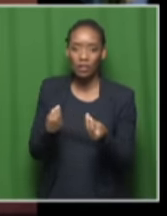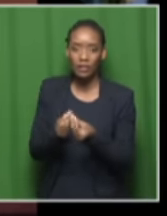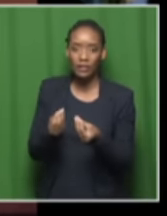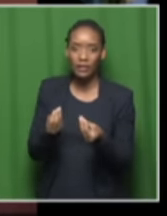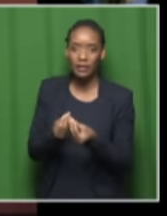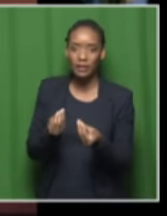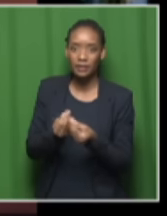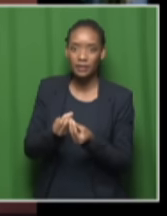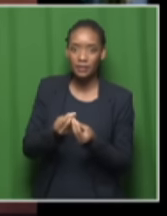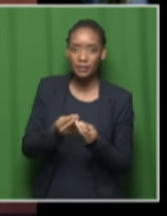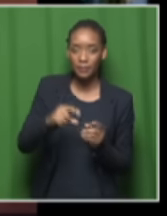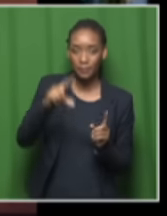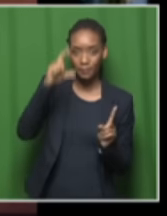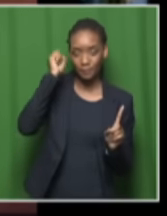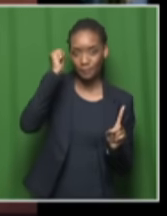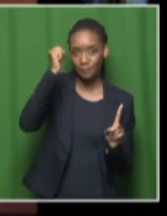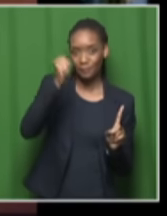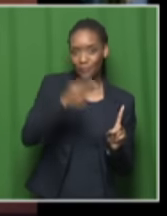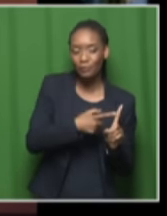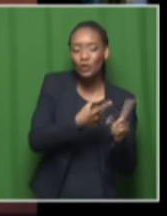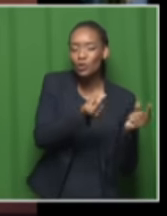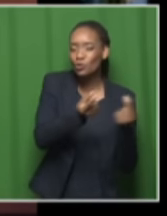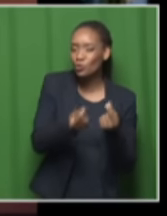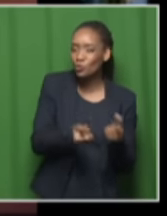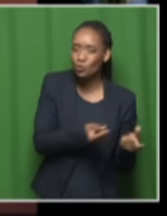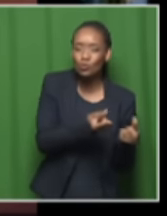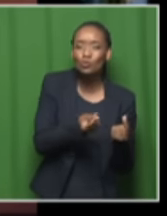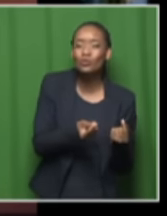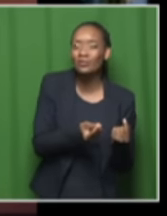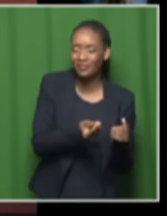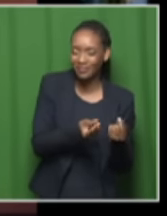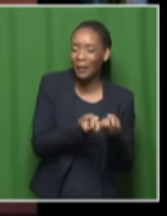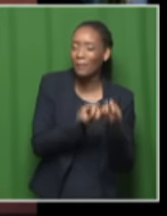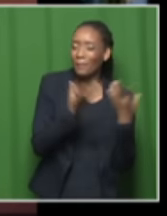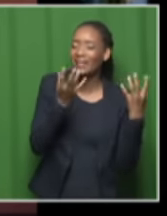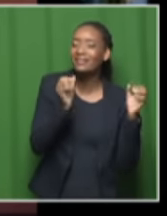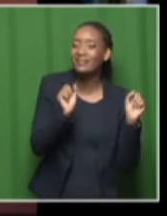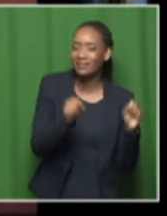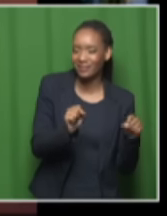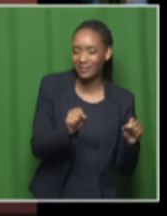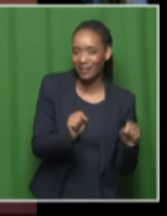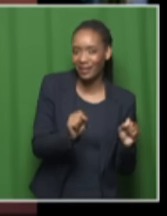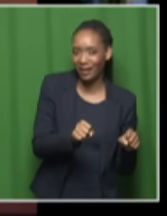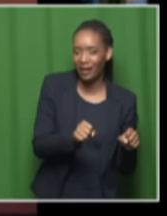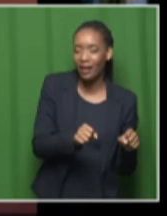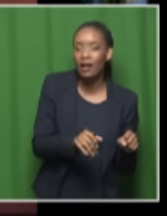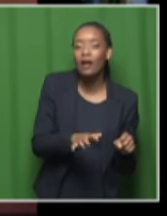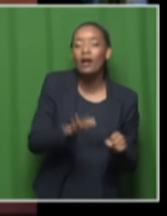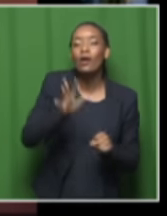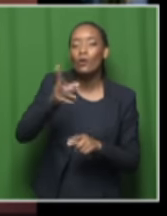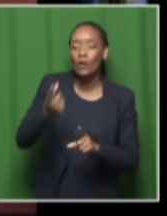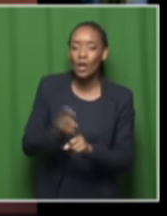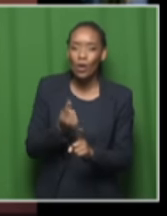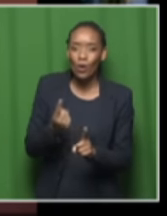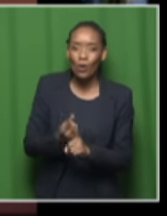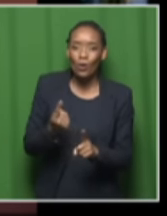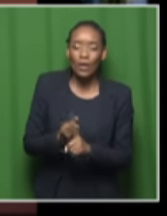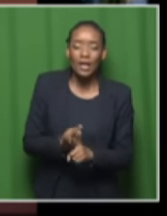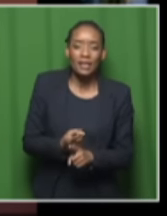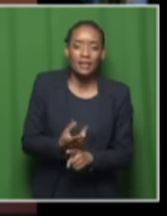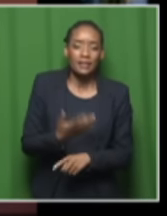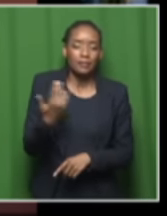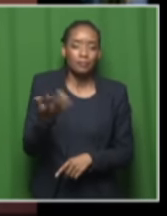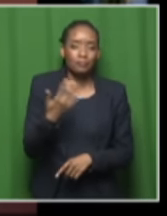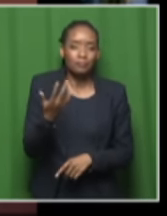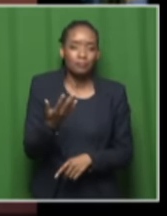late prince mangosutu butelezi did there will always be this cloud that um even